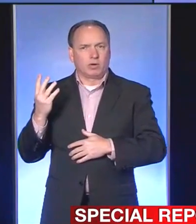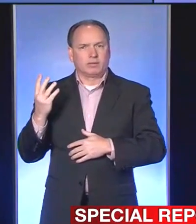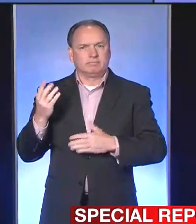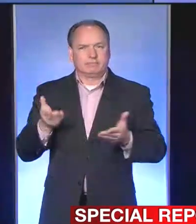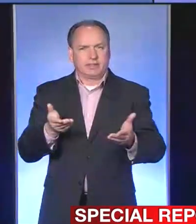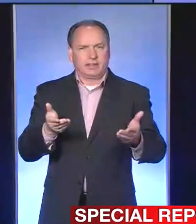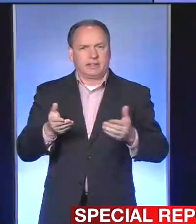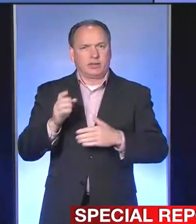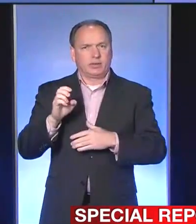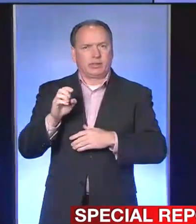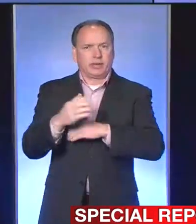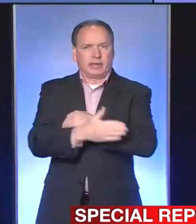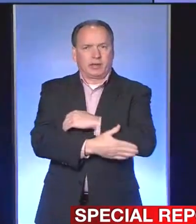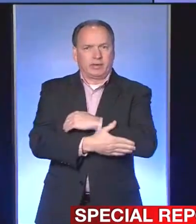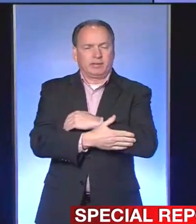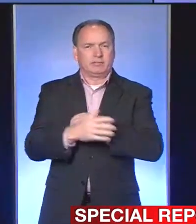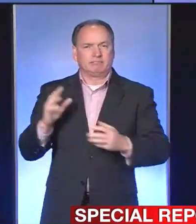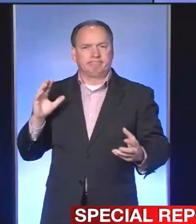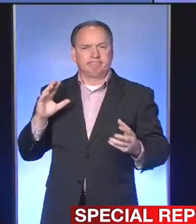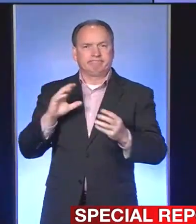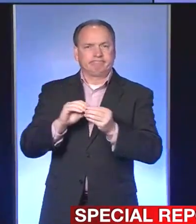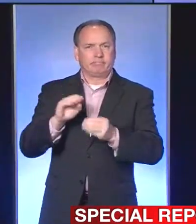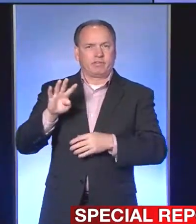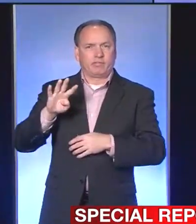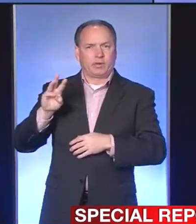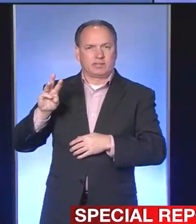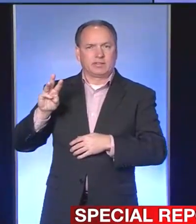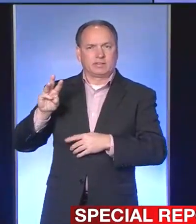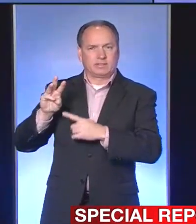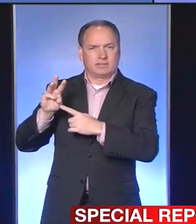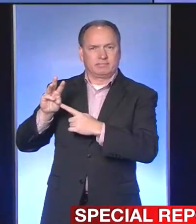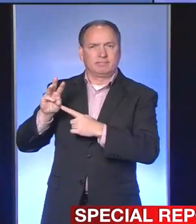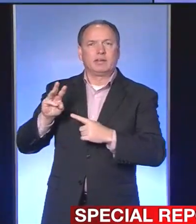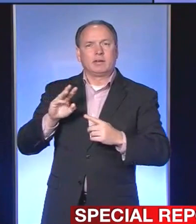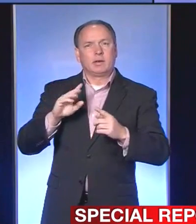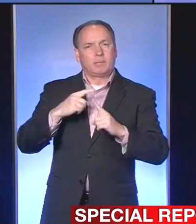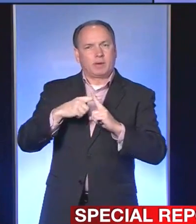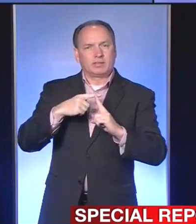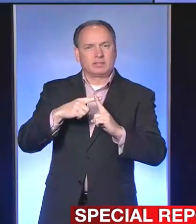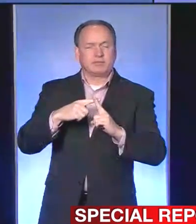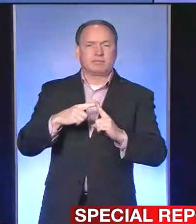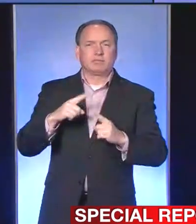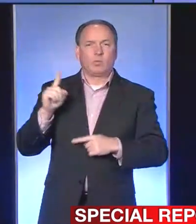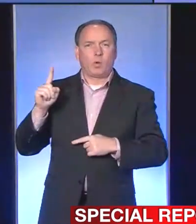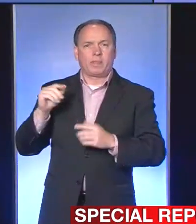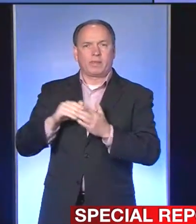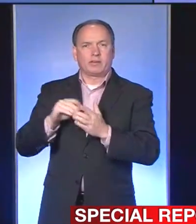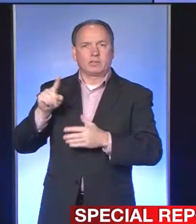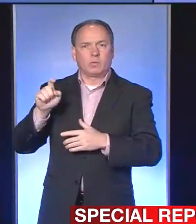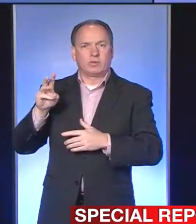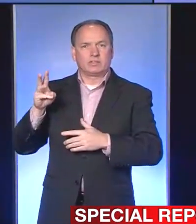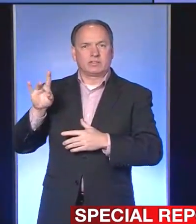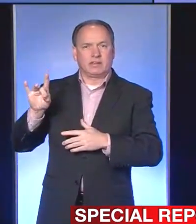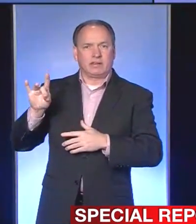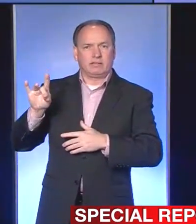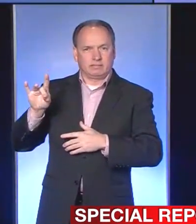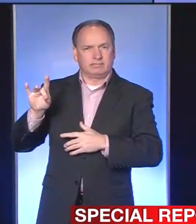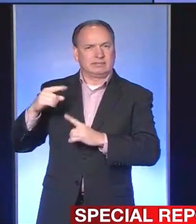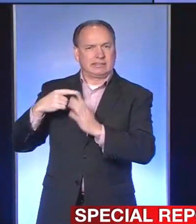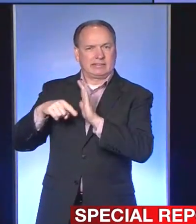bringing us to a total of 46 positives, with 1,168 negatives.